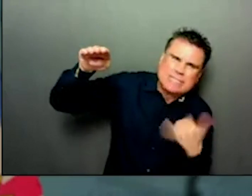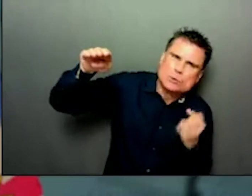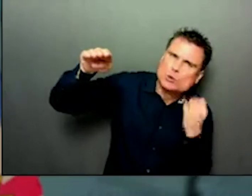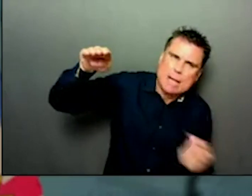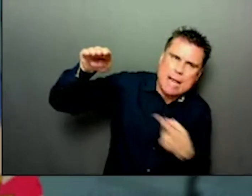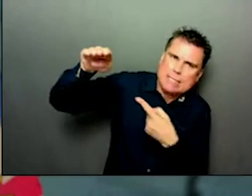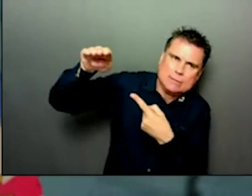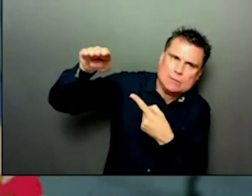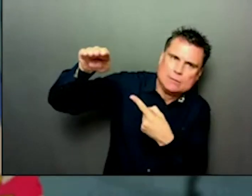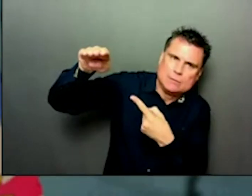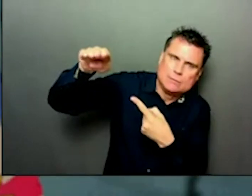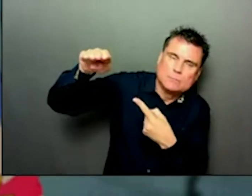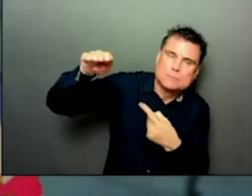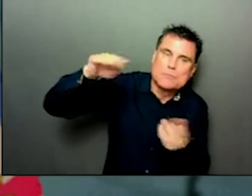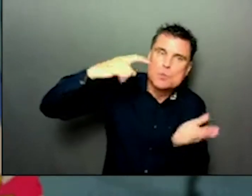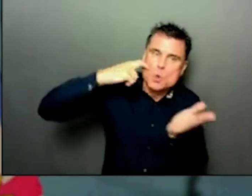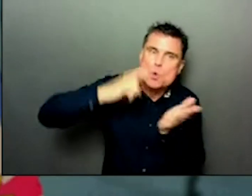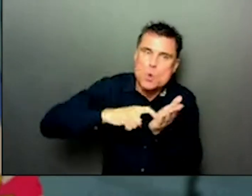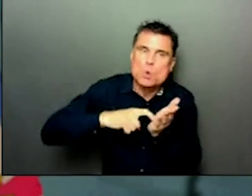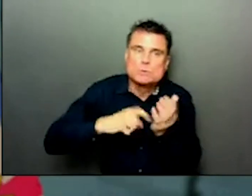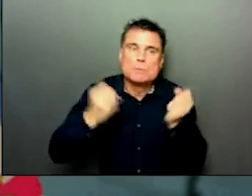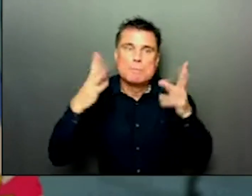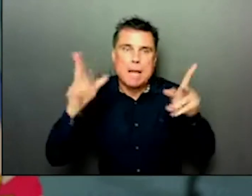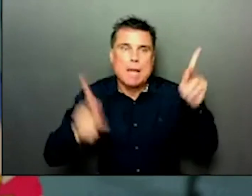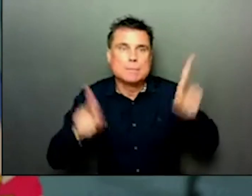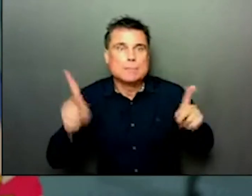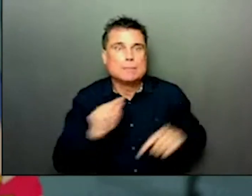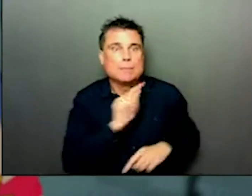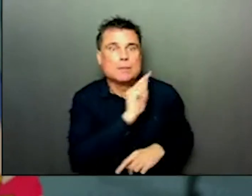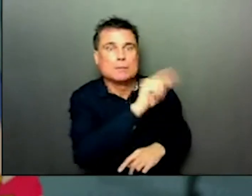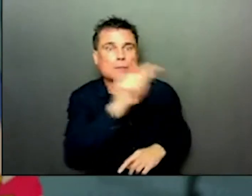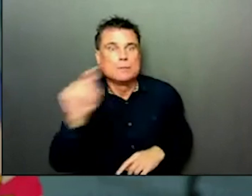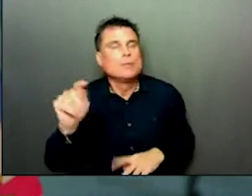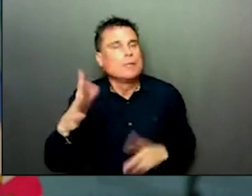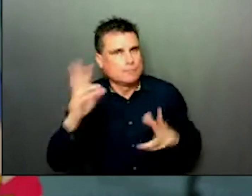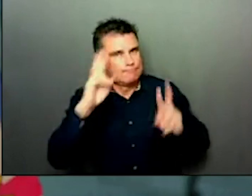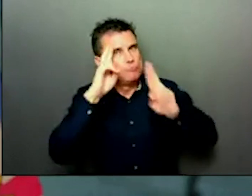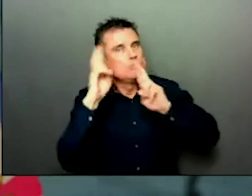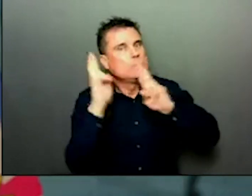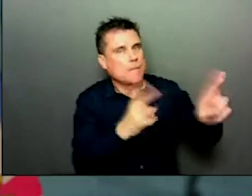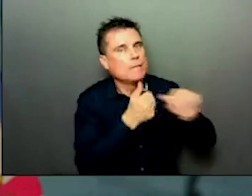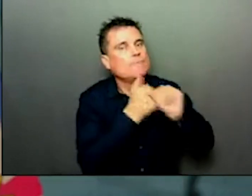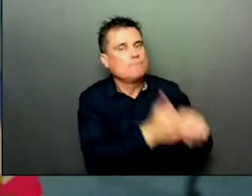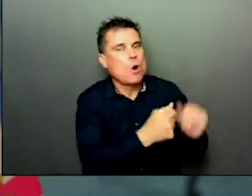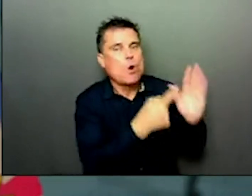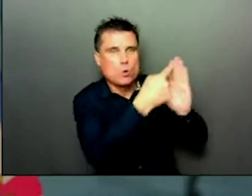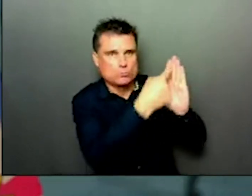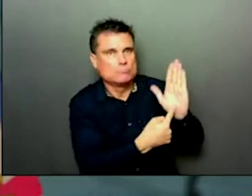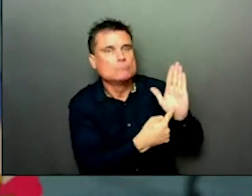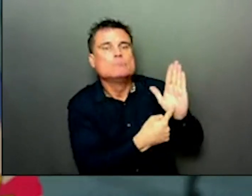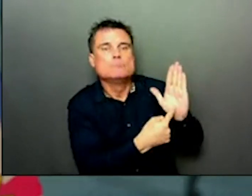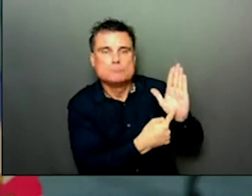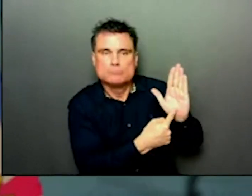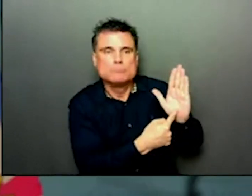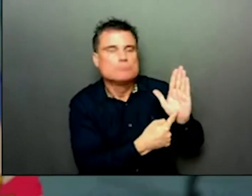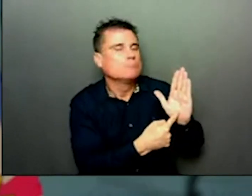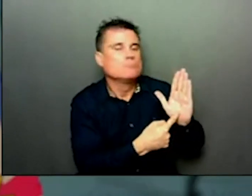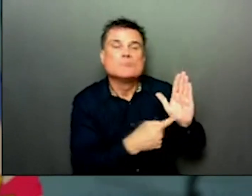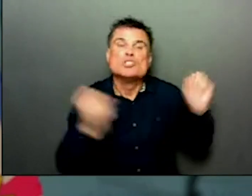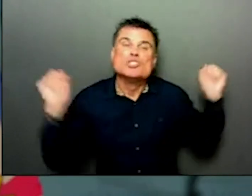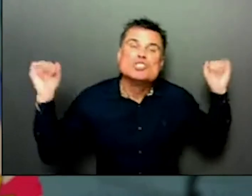large gatherings, and transmission to people in those settings. But they still happen. And unfortunately, we are still seeing